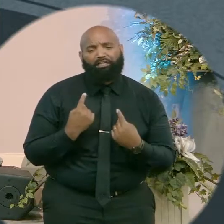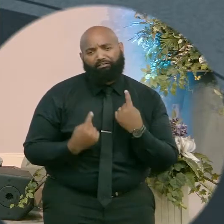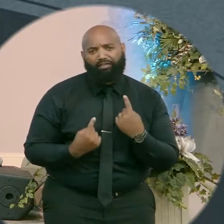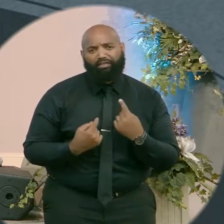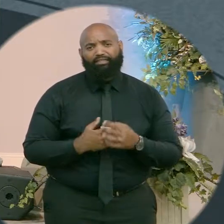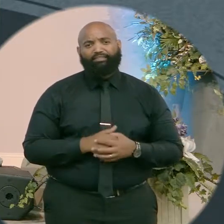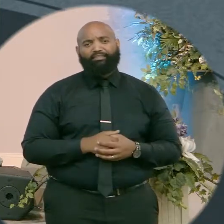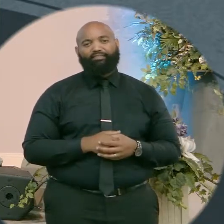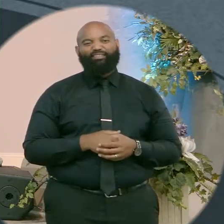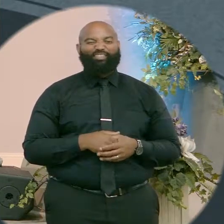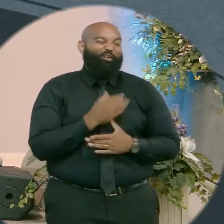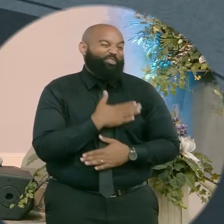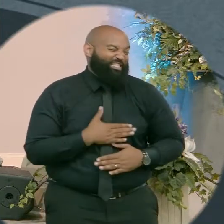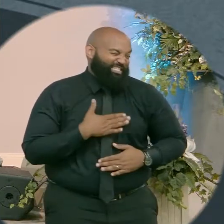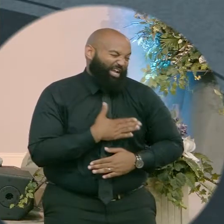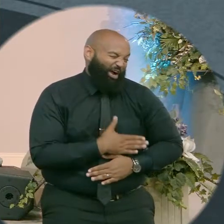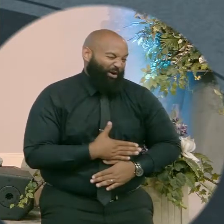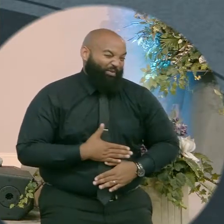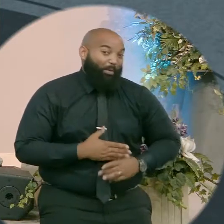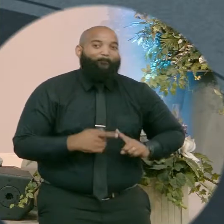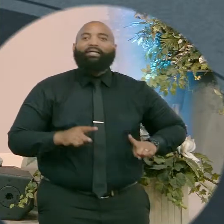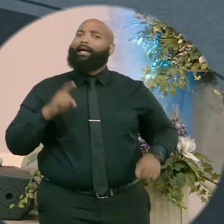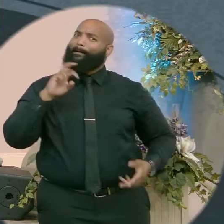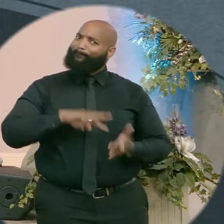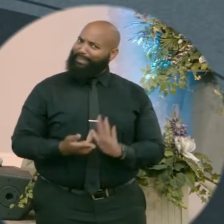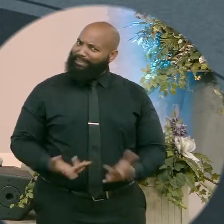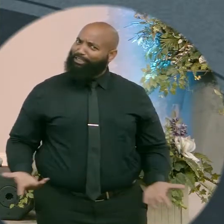I apologize, Pastor G, but I mean it.